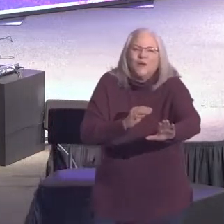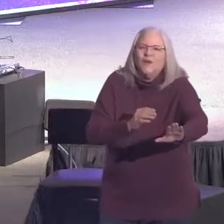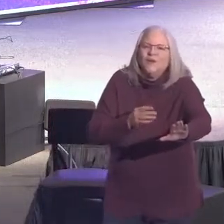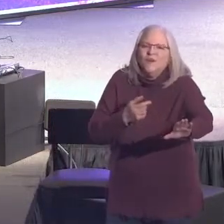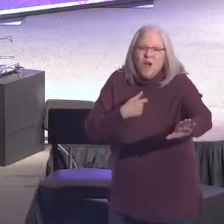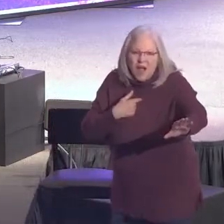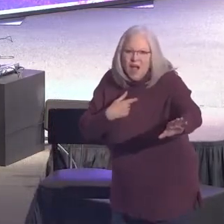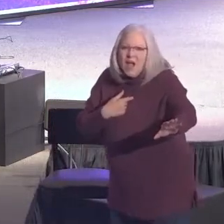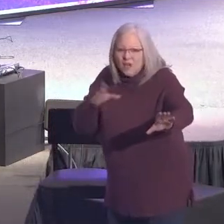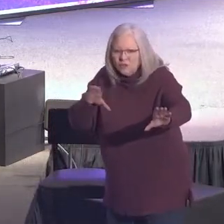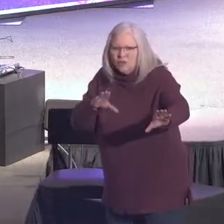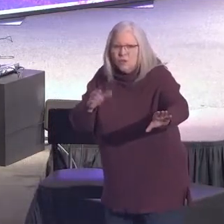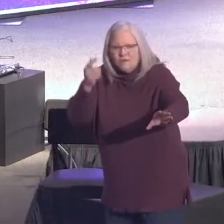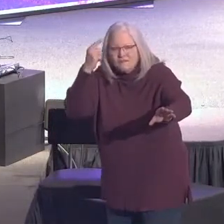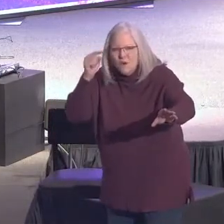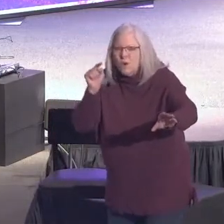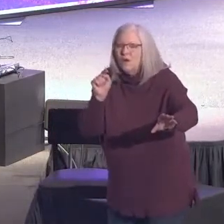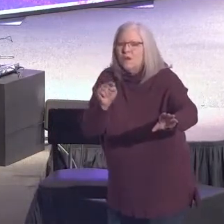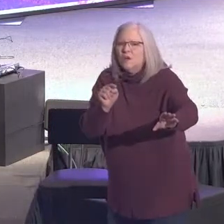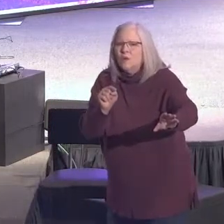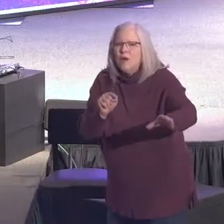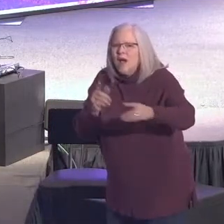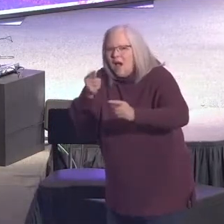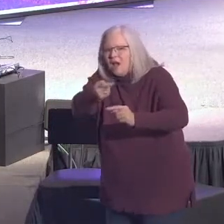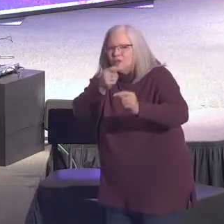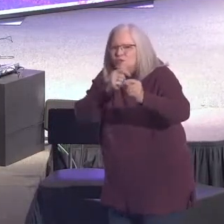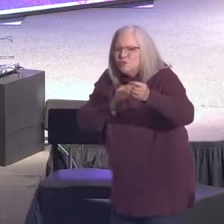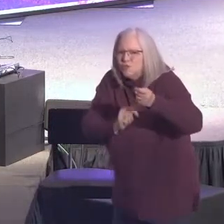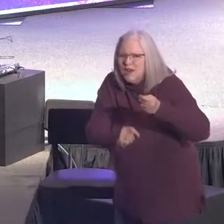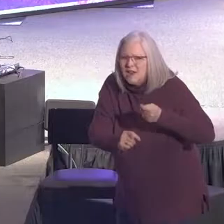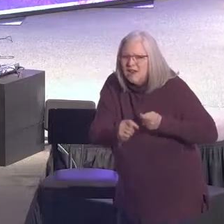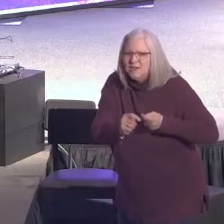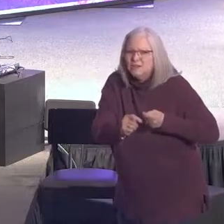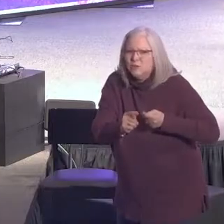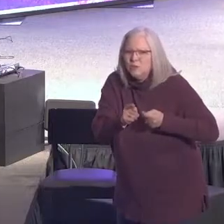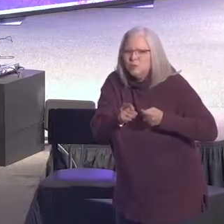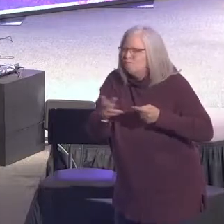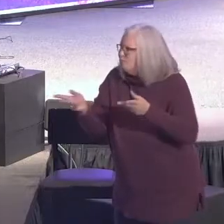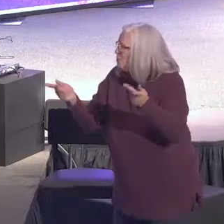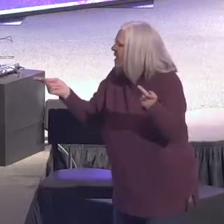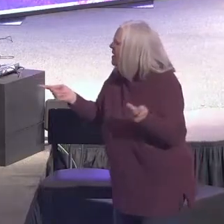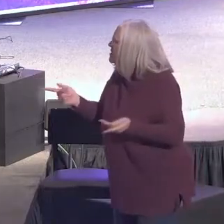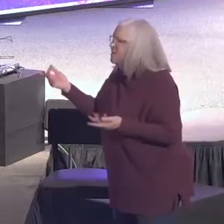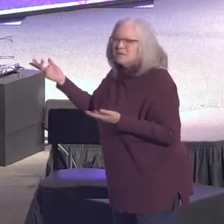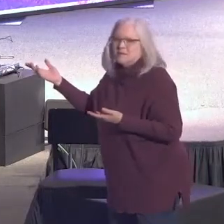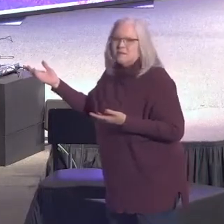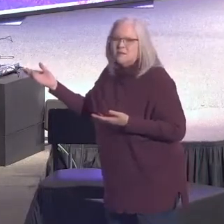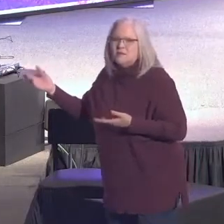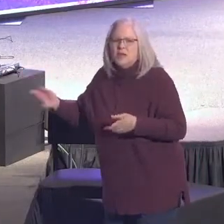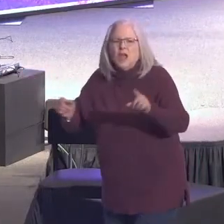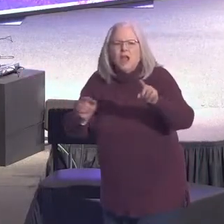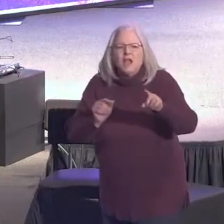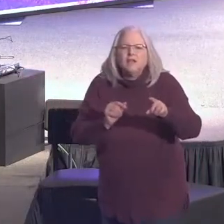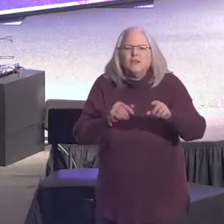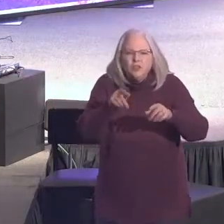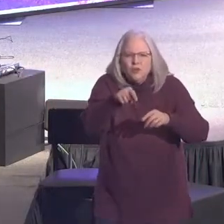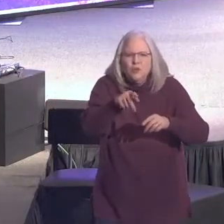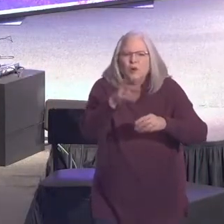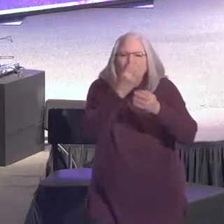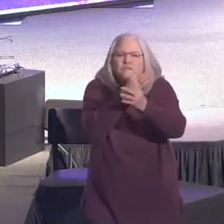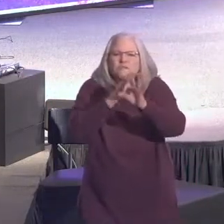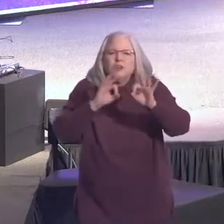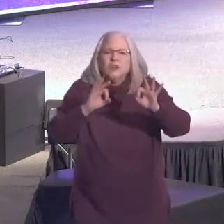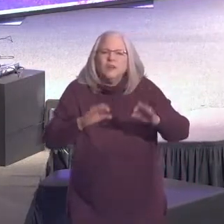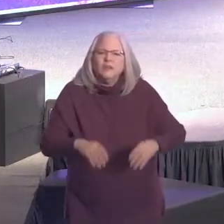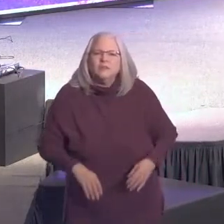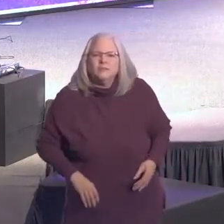I'll hang on that cross in your place. I'll be your substitute there on the cross and guess what? You walk free. Is that